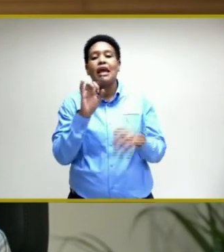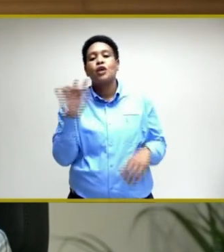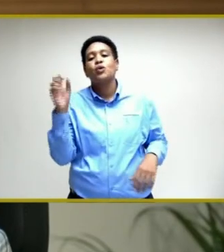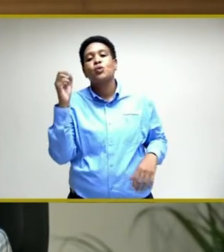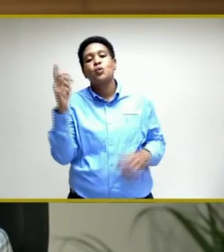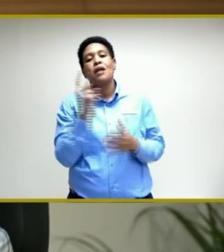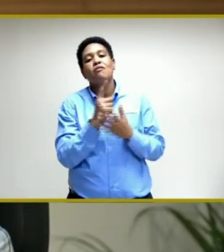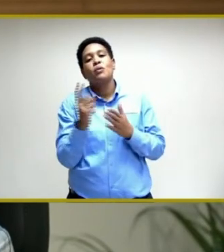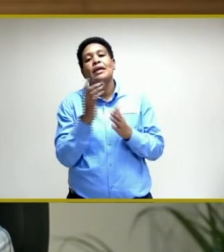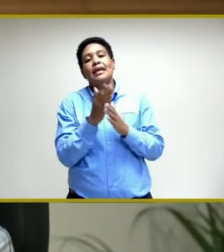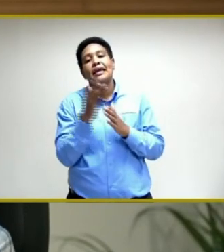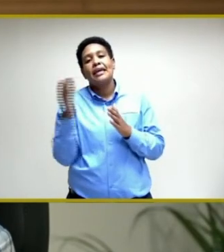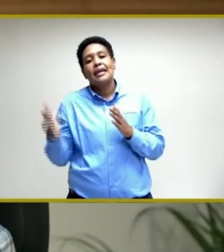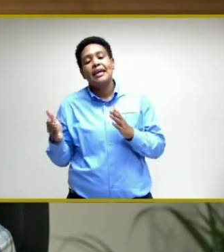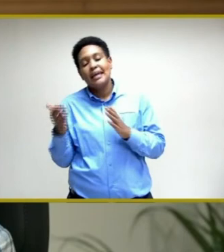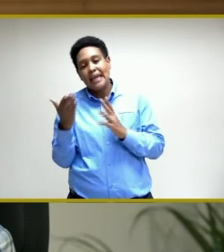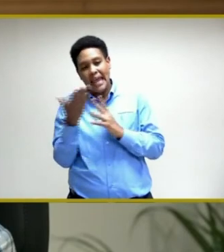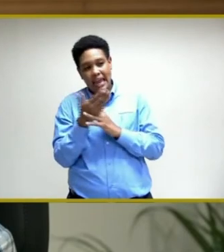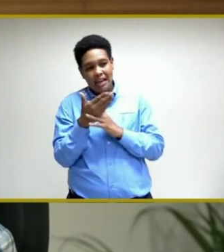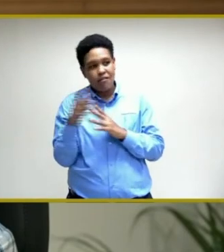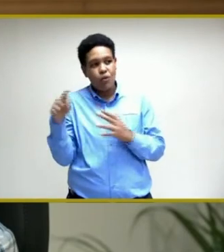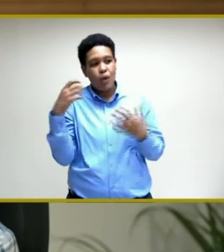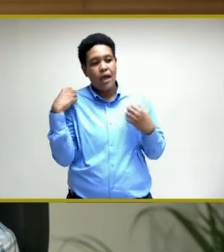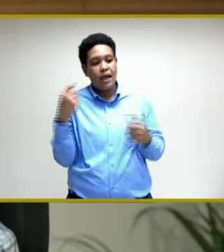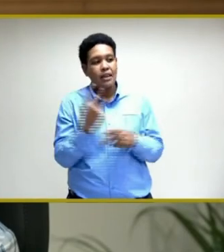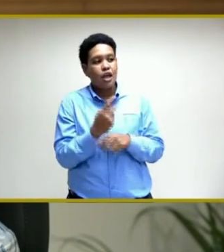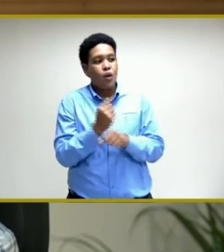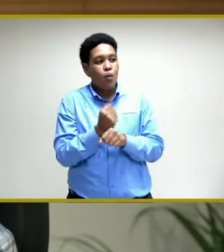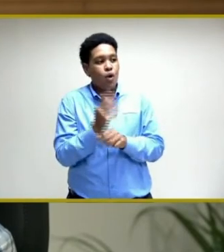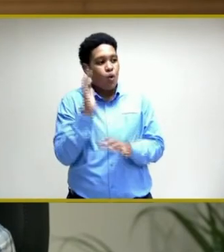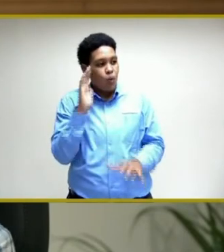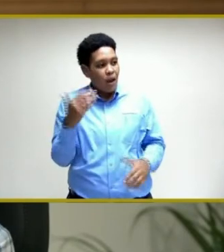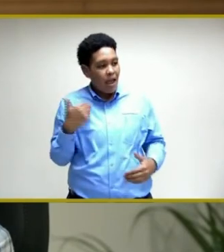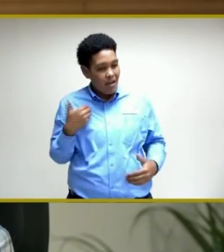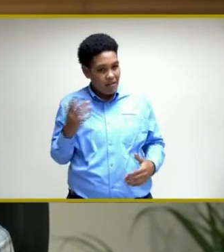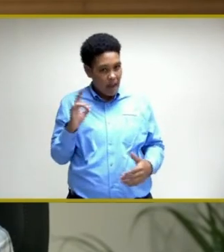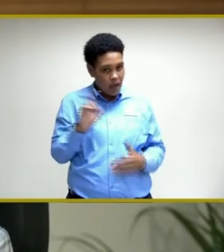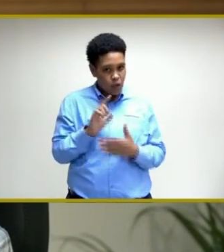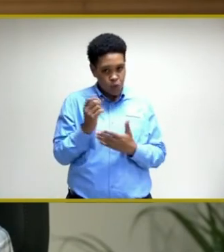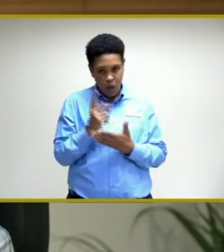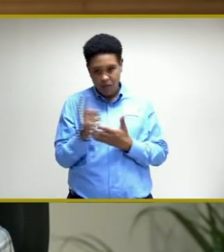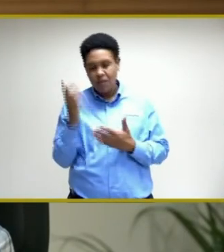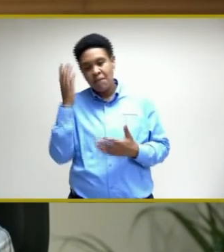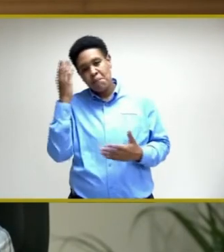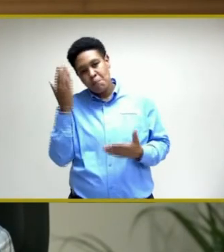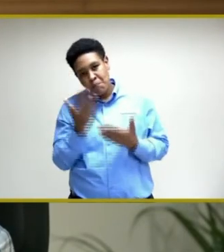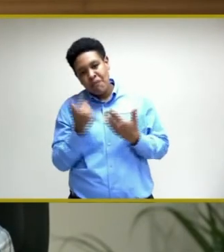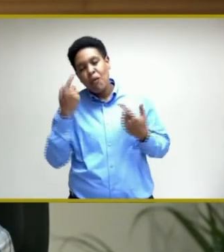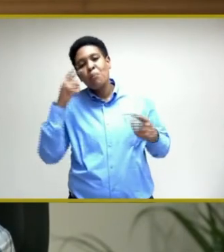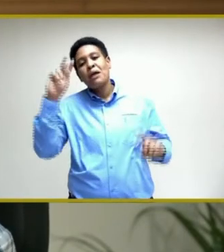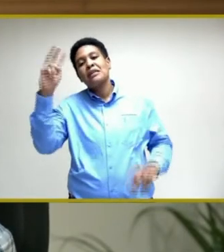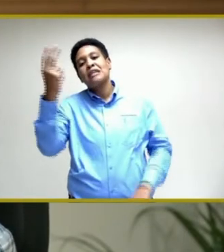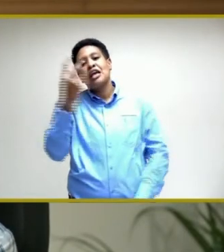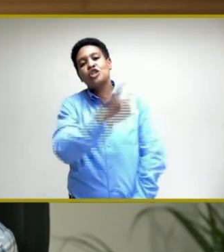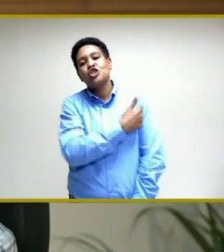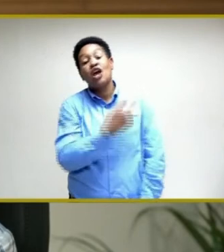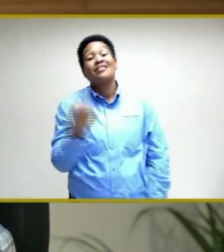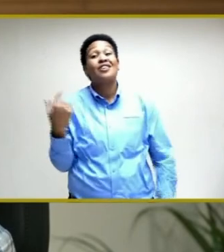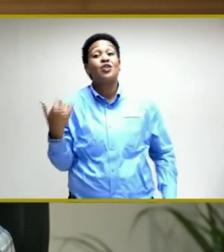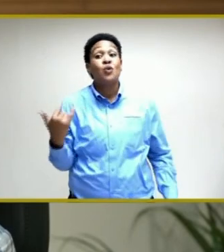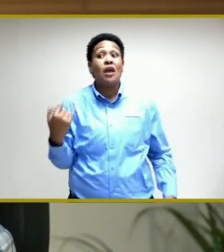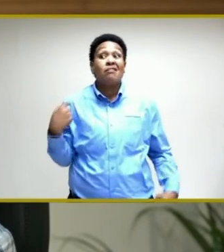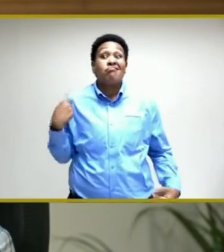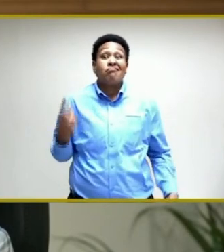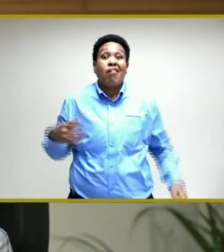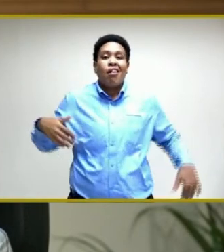week interval that those healthcare workers would have had. And to date we have not had any confirmation